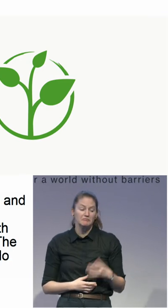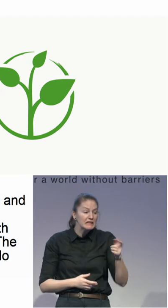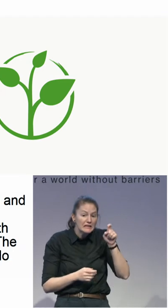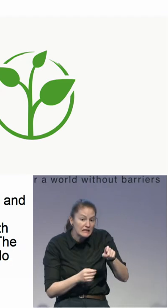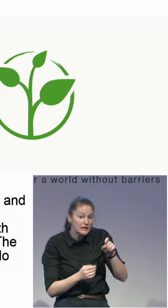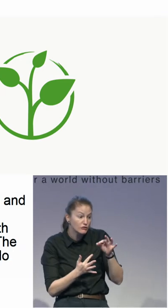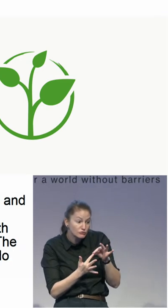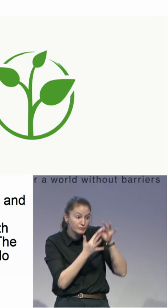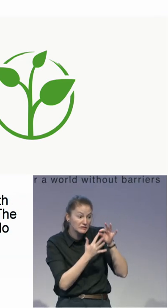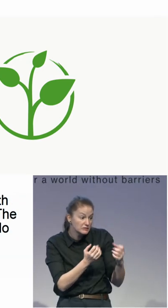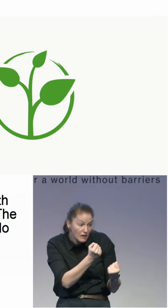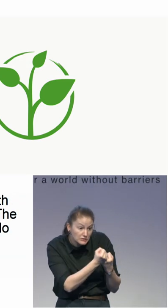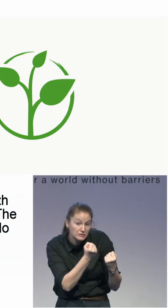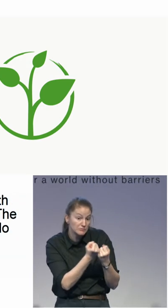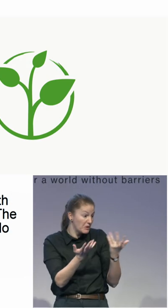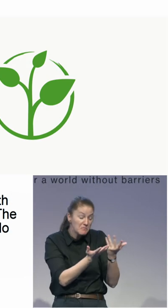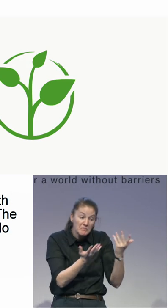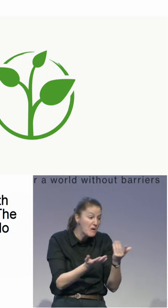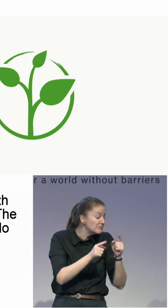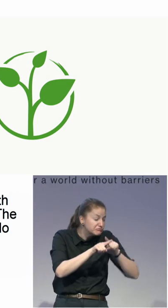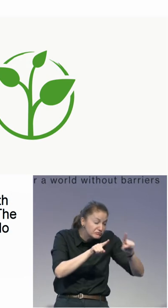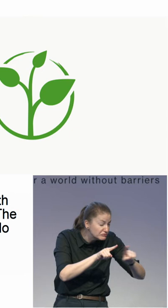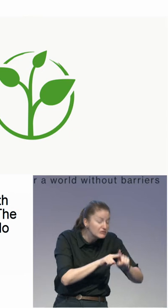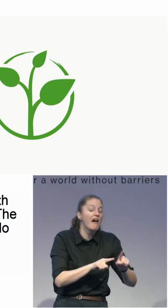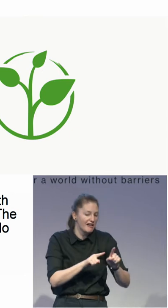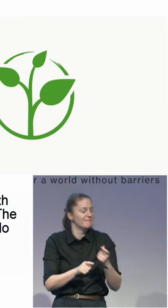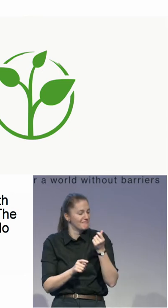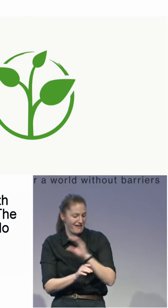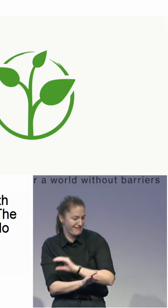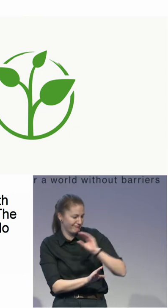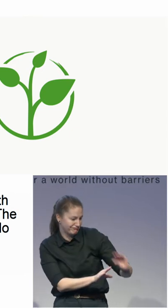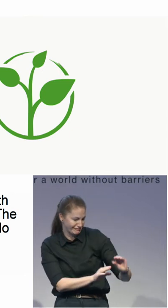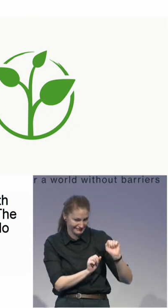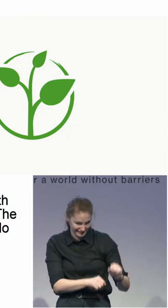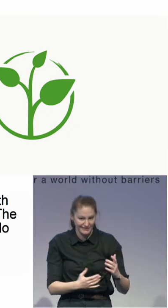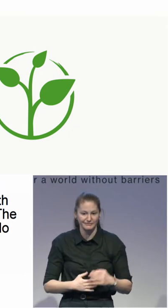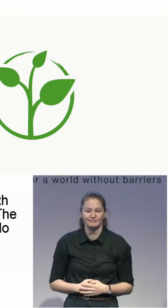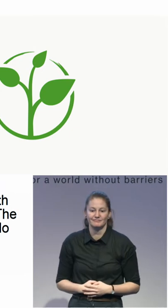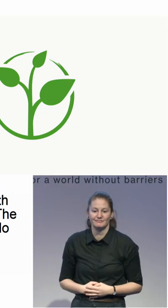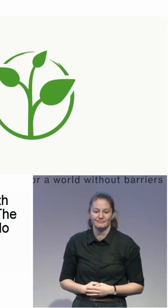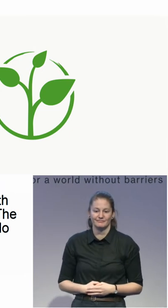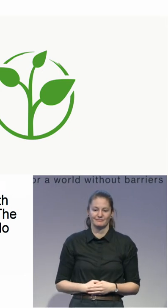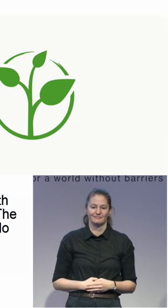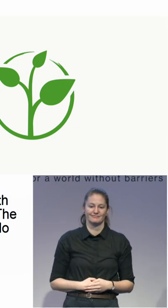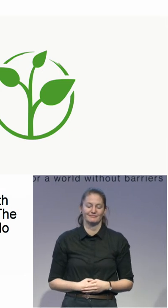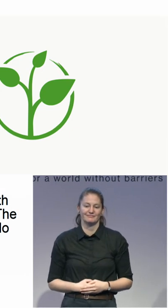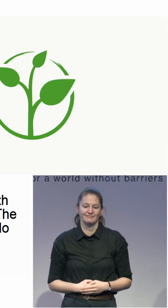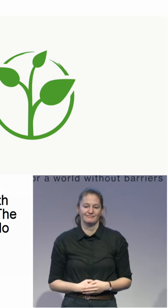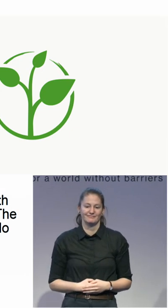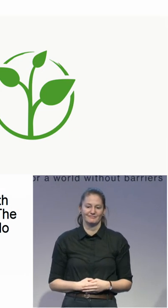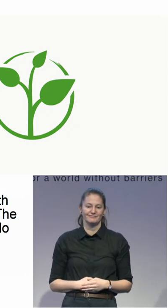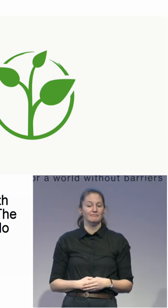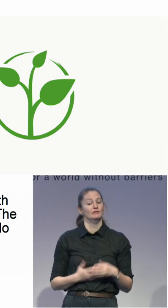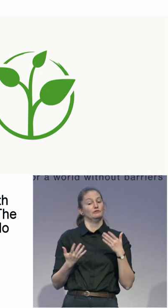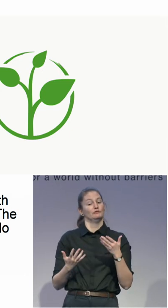is a summary of people or a group of people, most of them voluntary, but